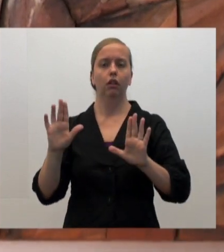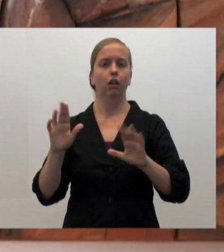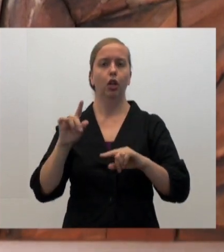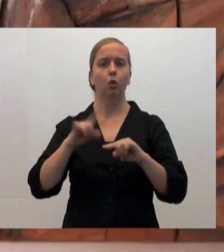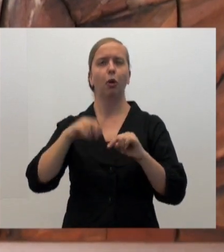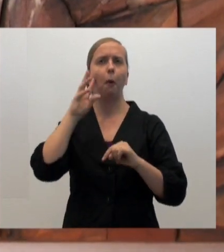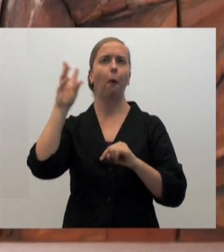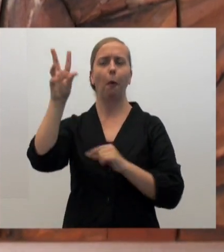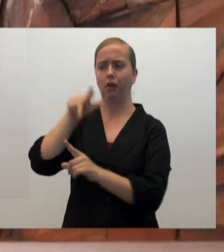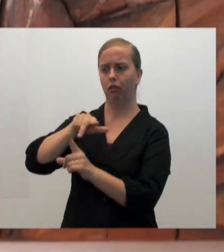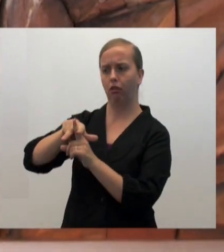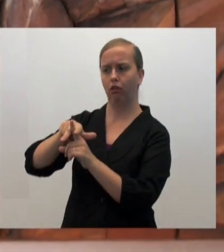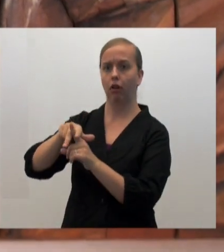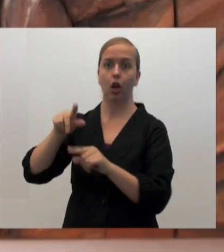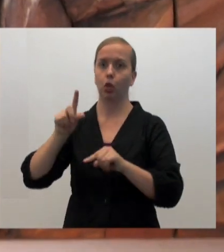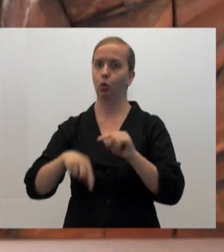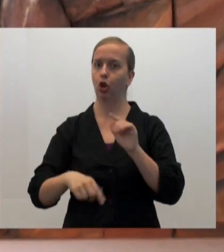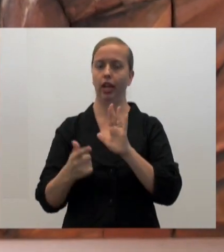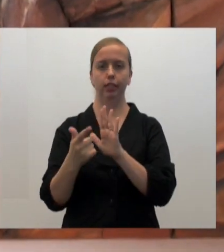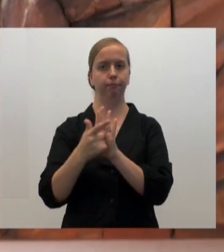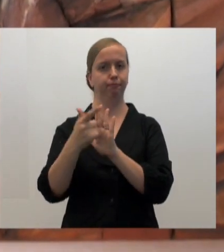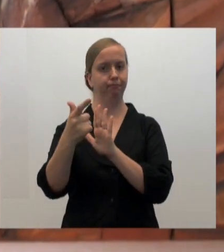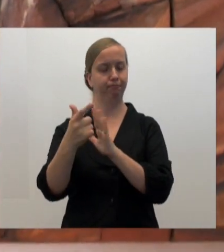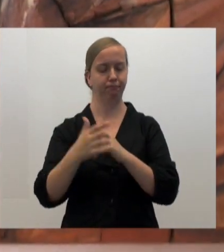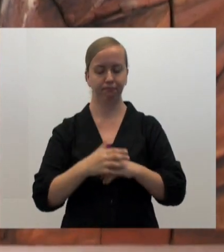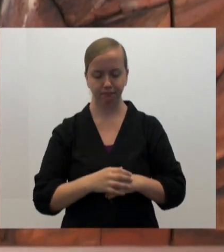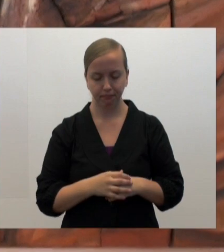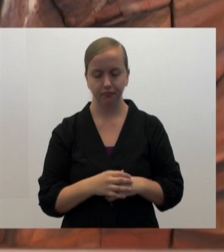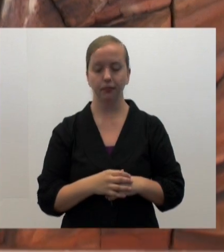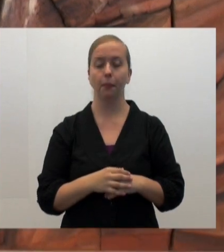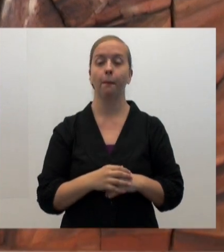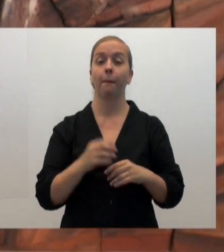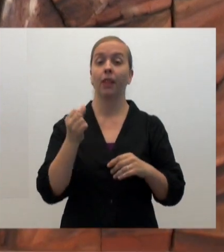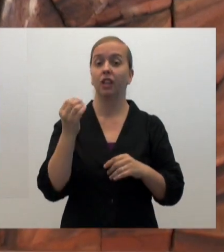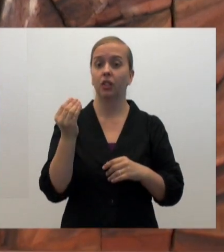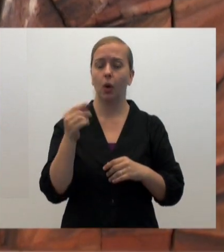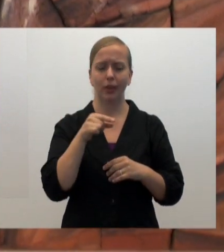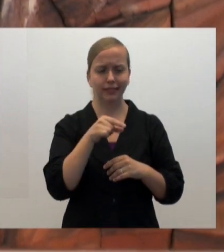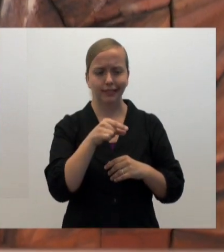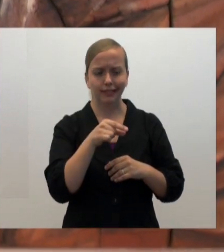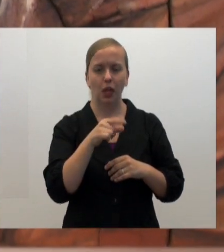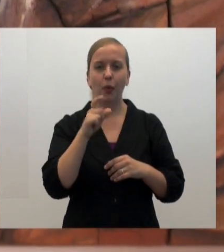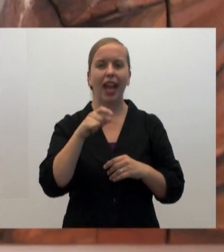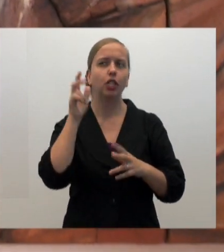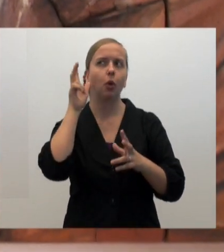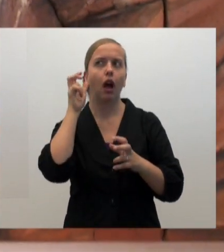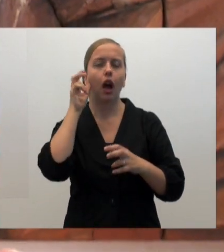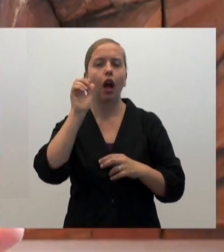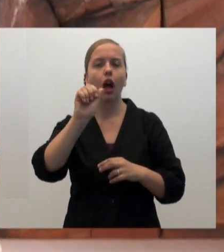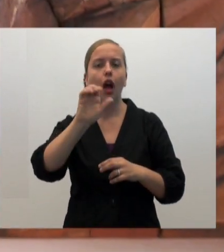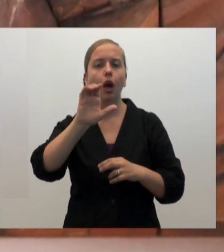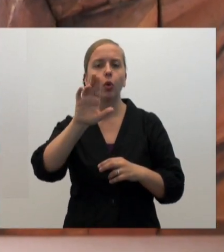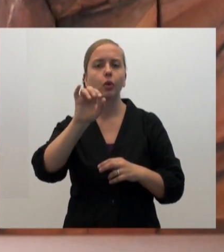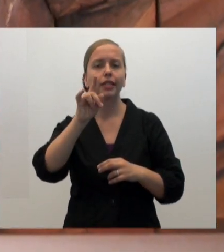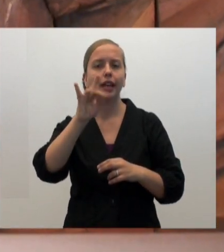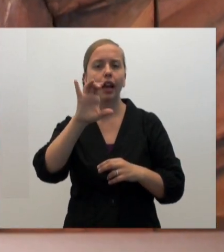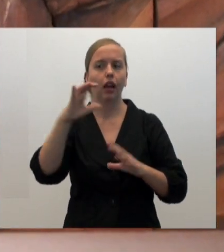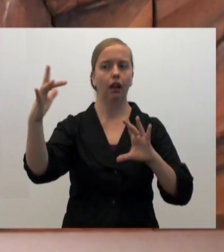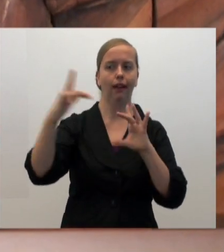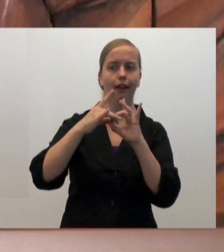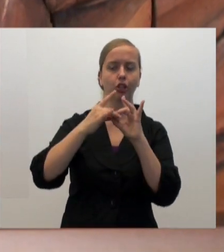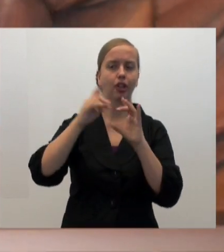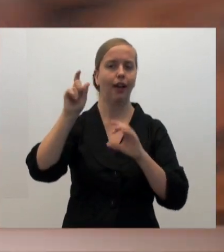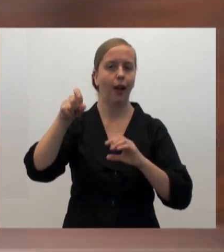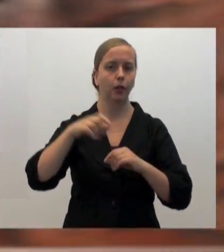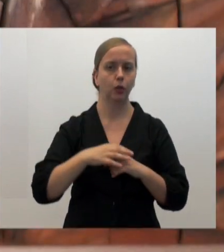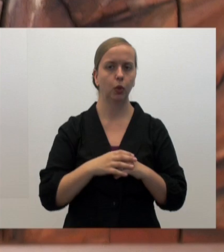plug something into the telephone, Jack. No, no, that was totally forbidden. So you had to do it acoustically. had to couple